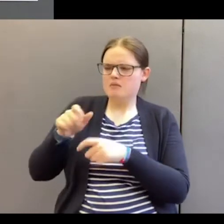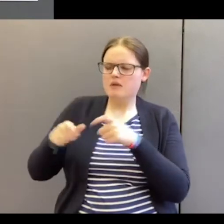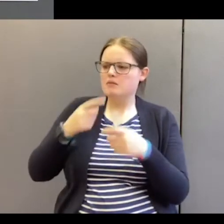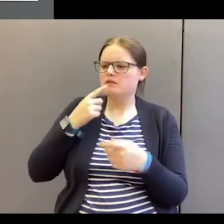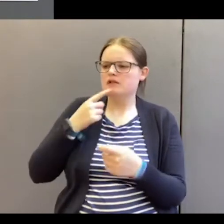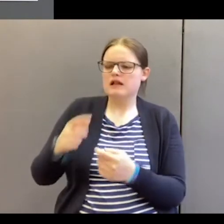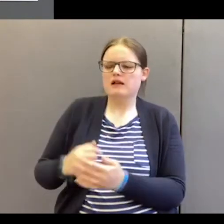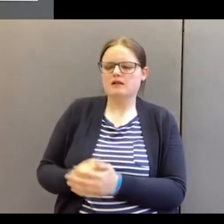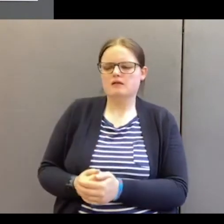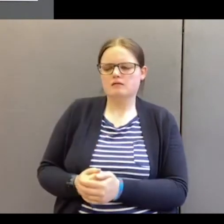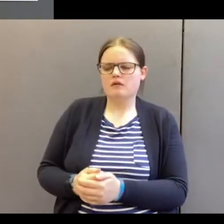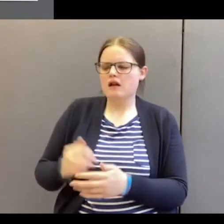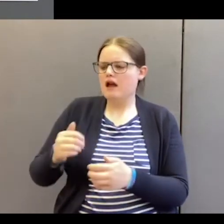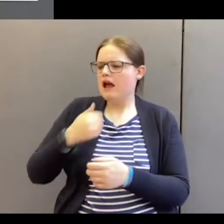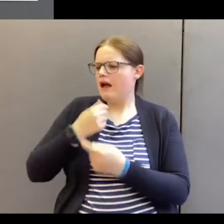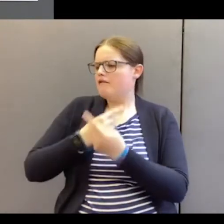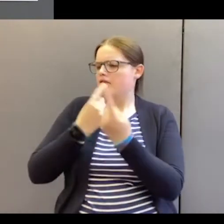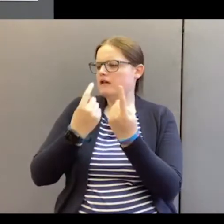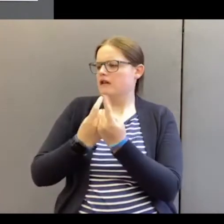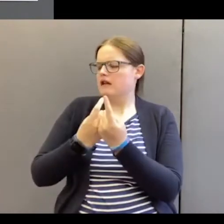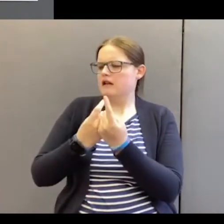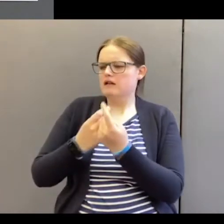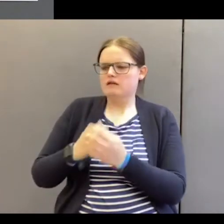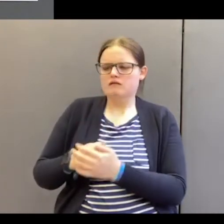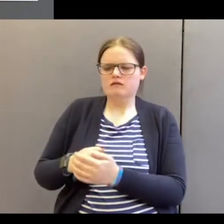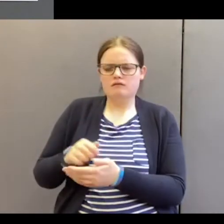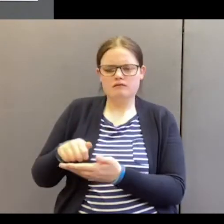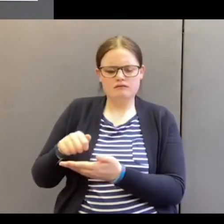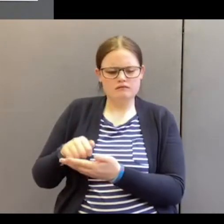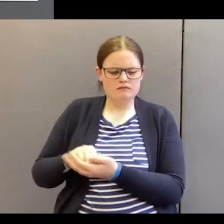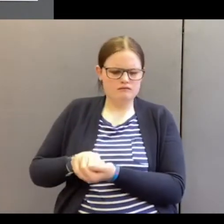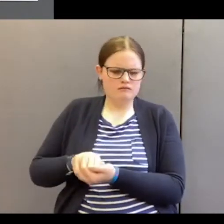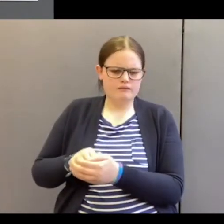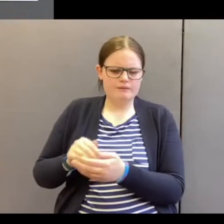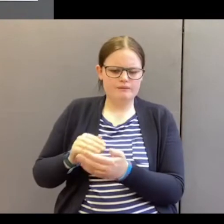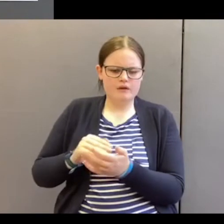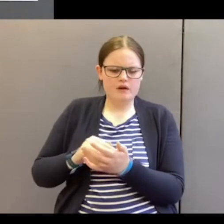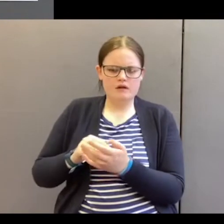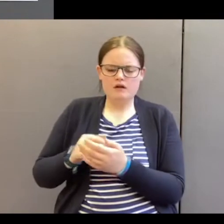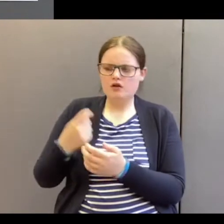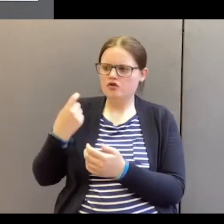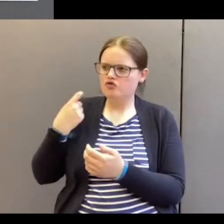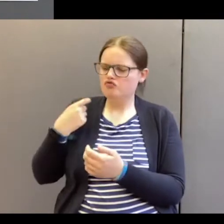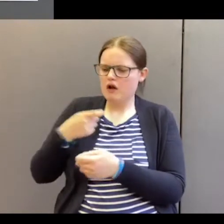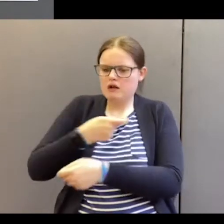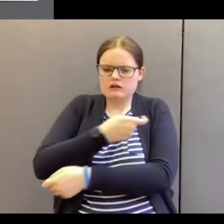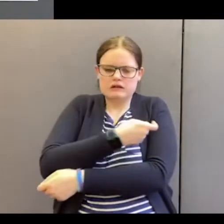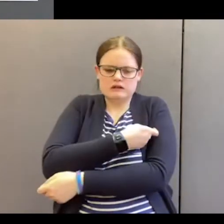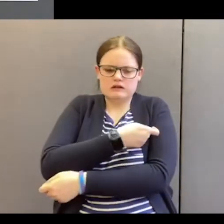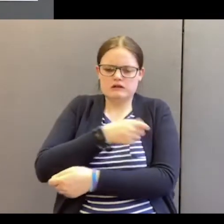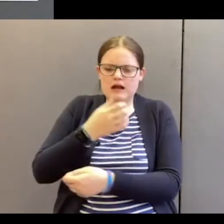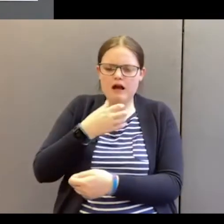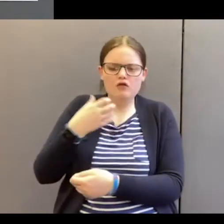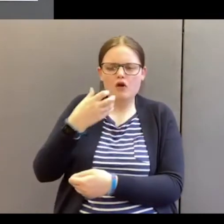everything in moderation. Is that right? Drugs? Alcohol?